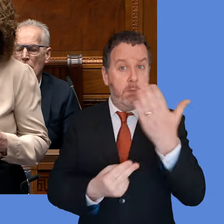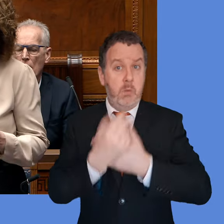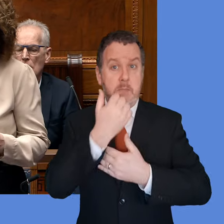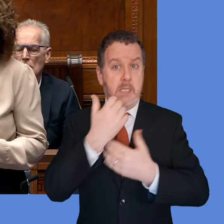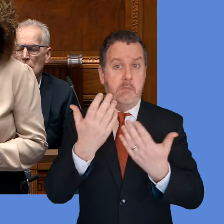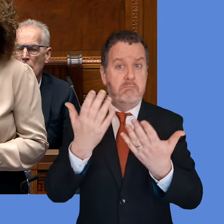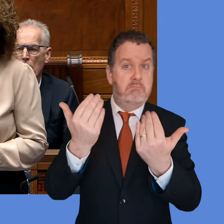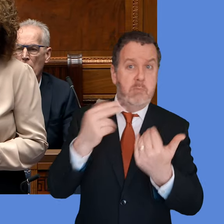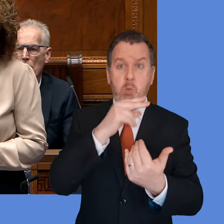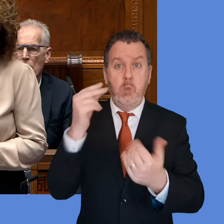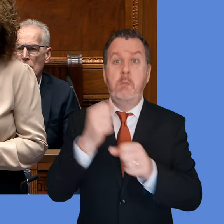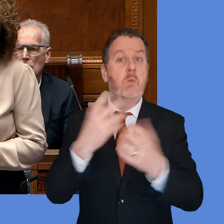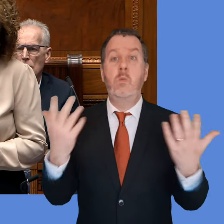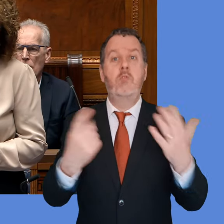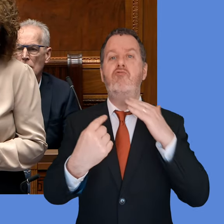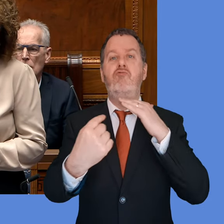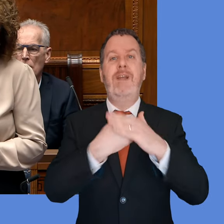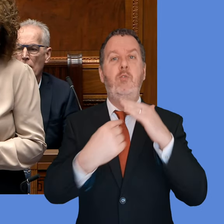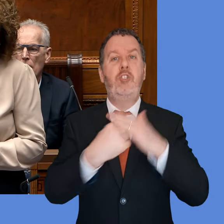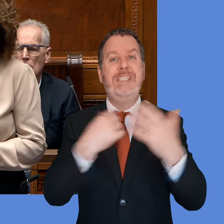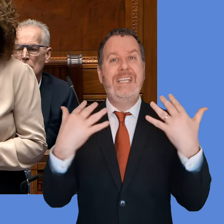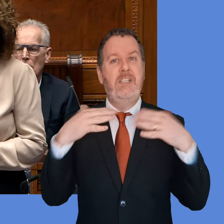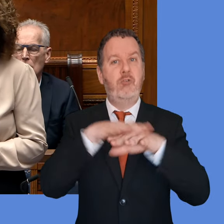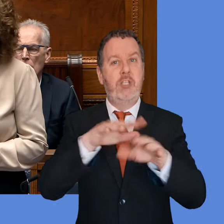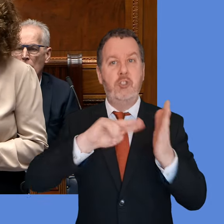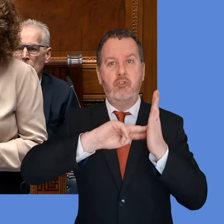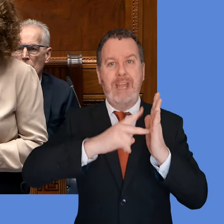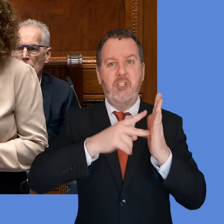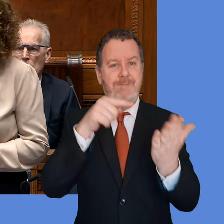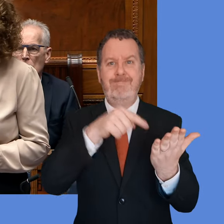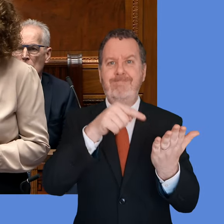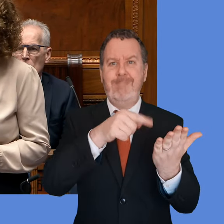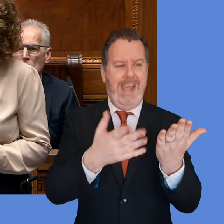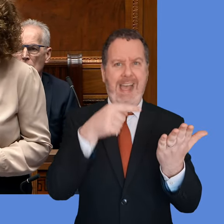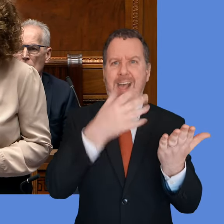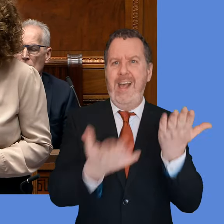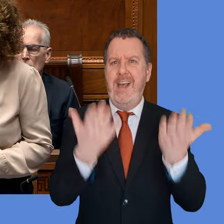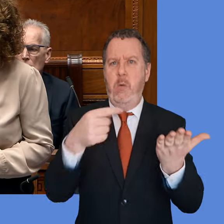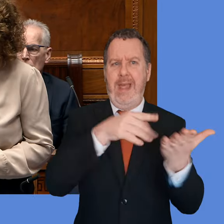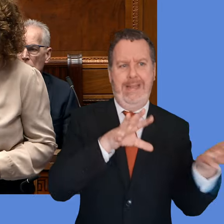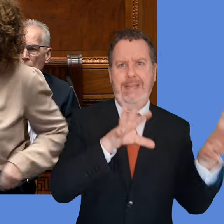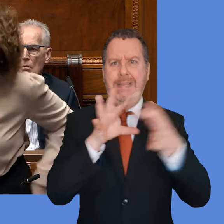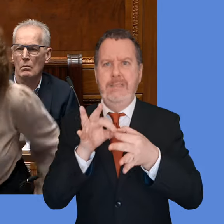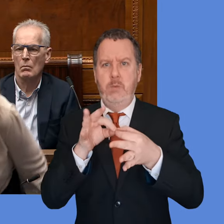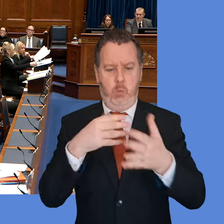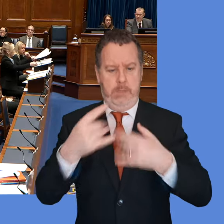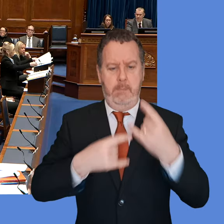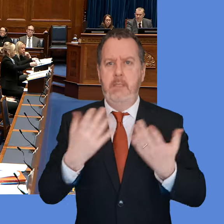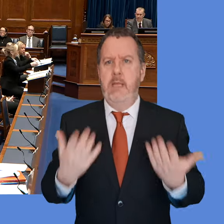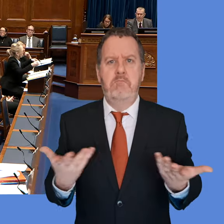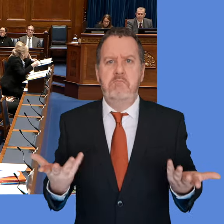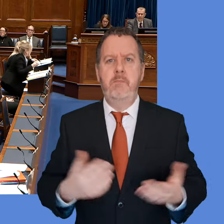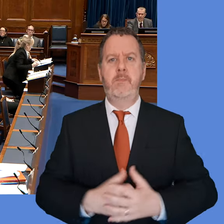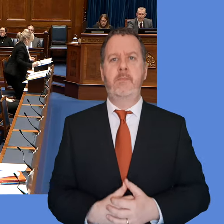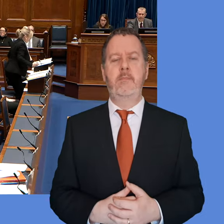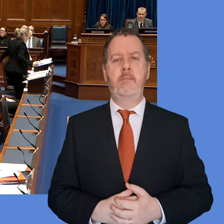update, as best you can hear, around the refugee integration strategy and how it fits into everything now. Thank you. First Minister.